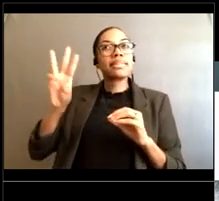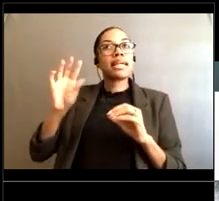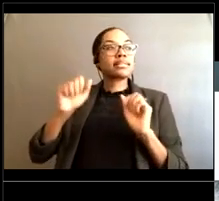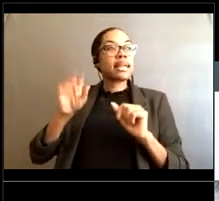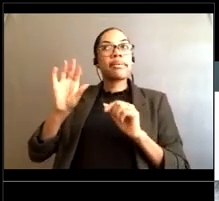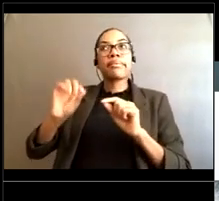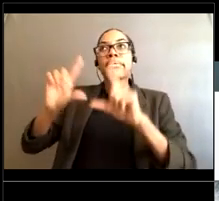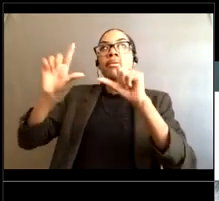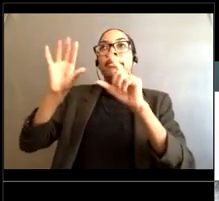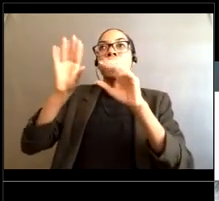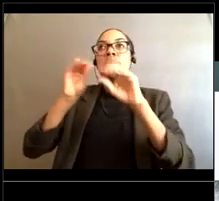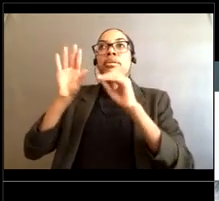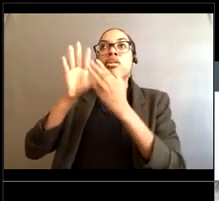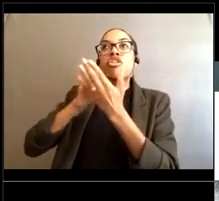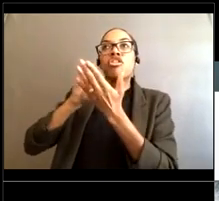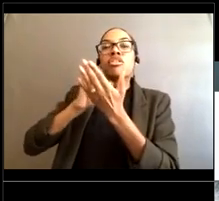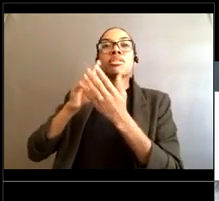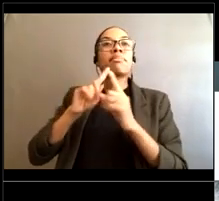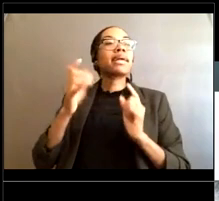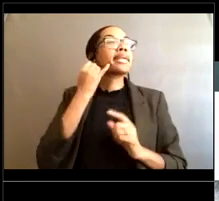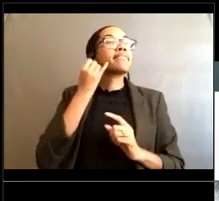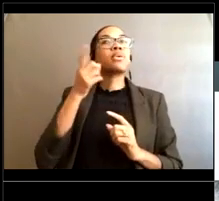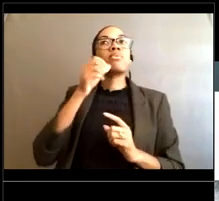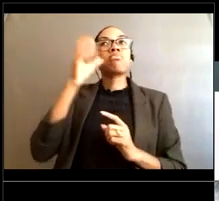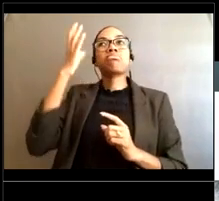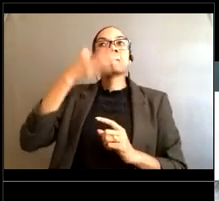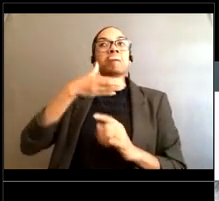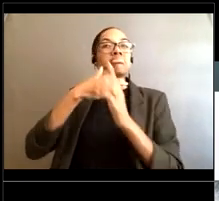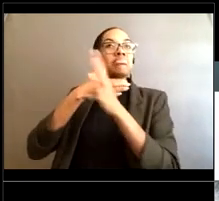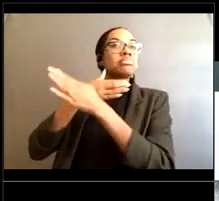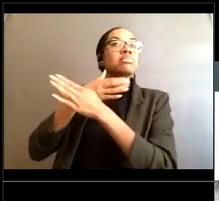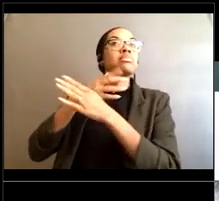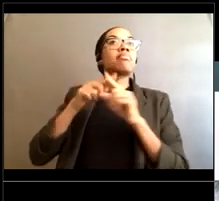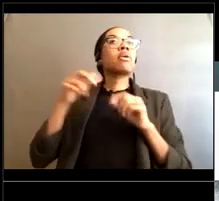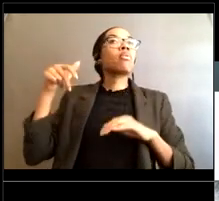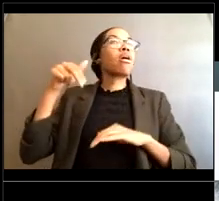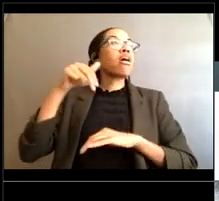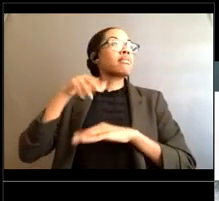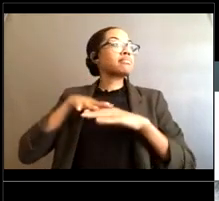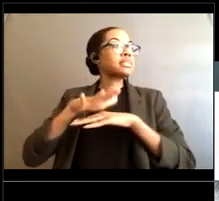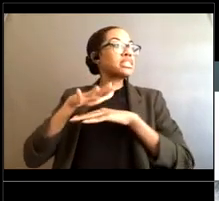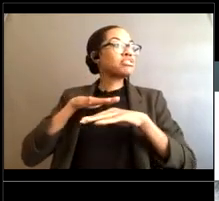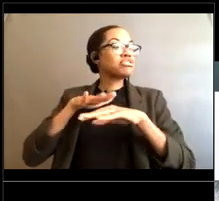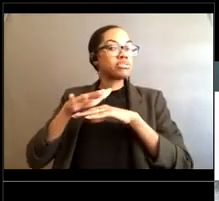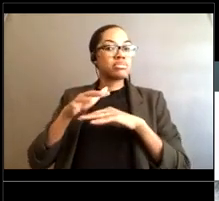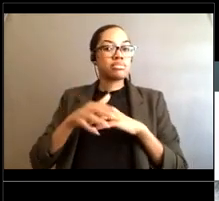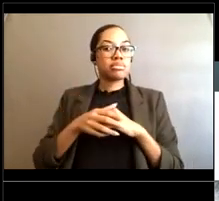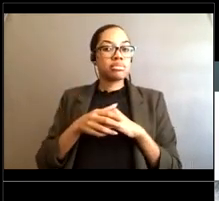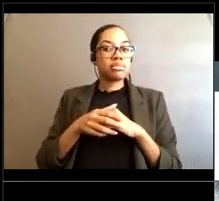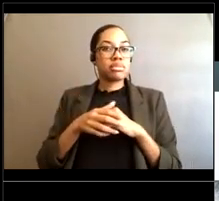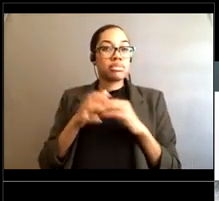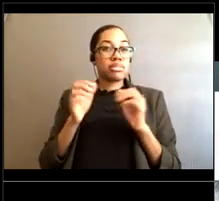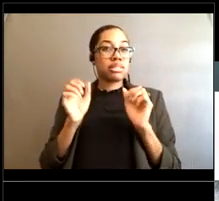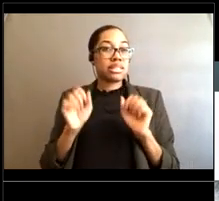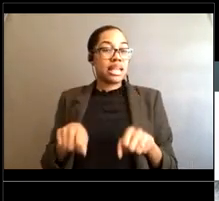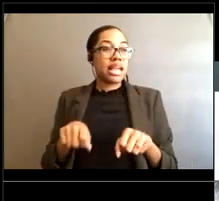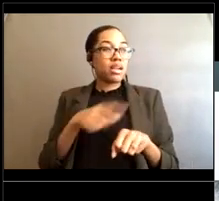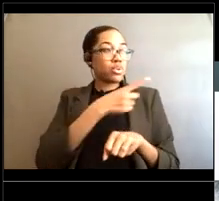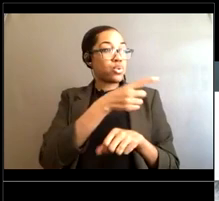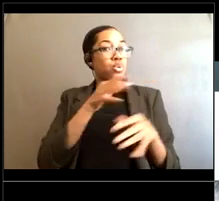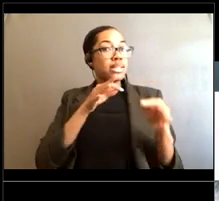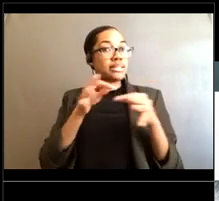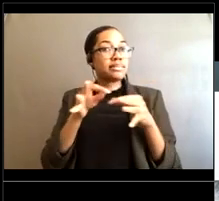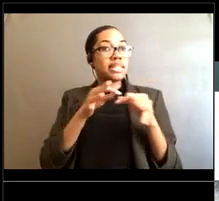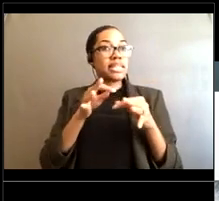you know forgot and you're walking onto the beach can you talk about I don't know if this is universal on all beaches or if it just depends but They